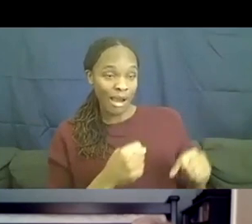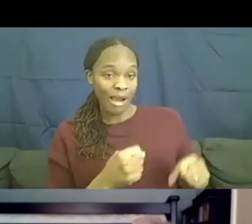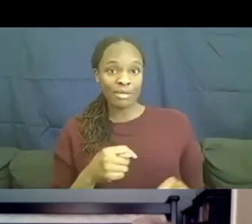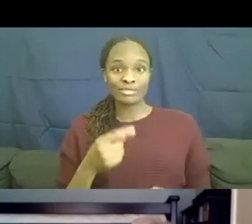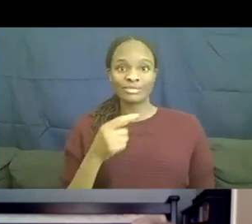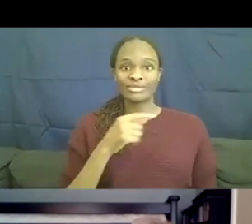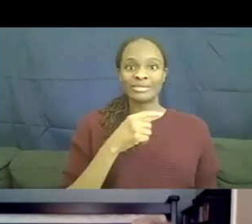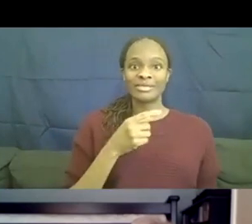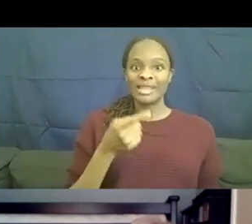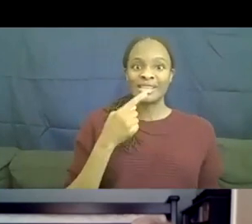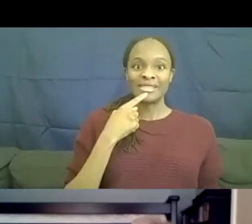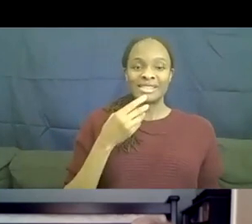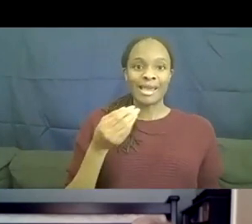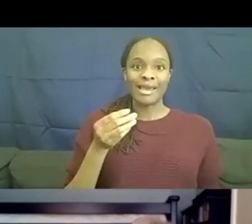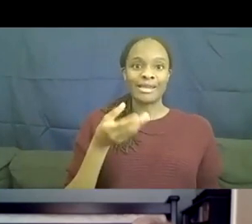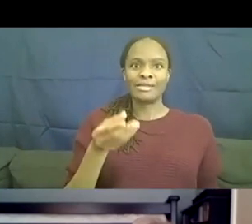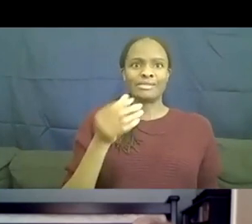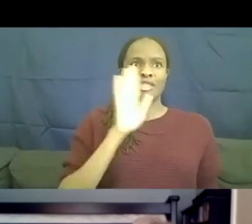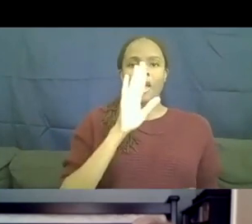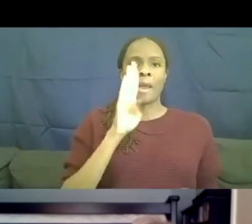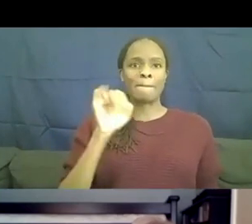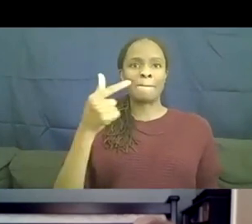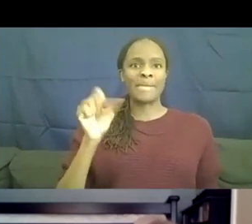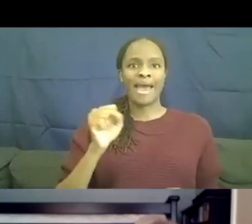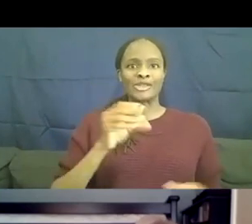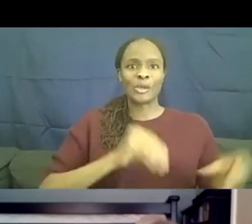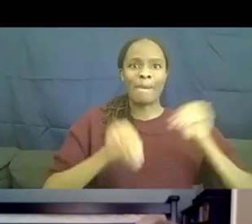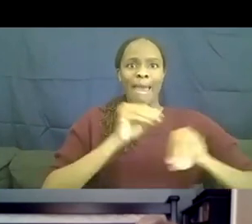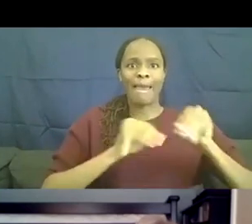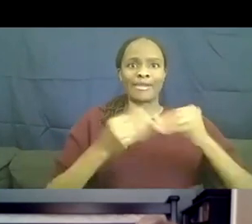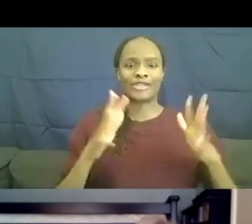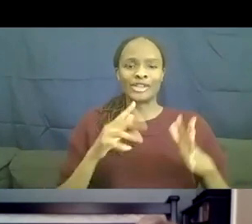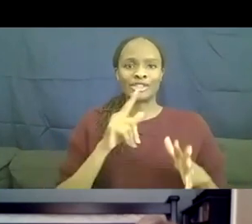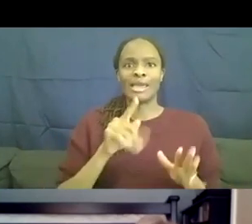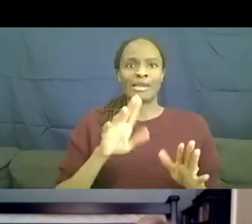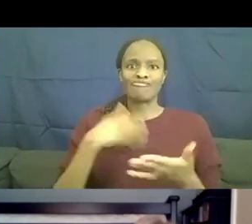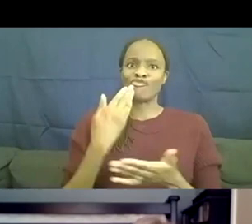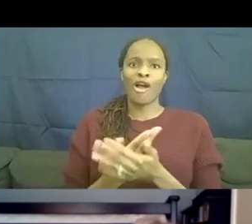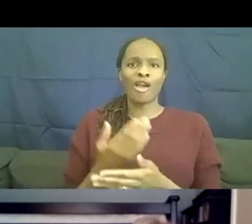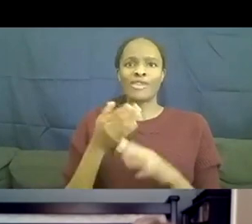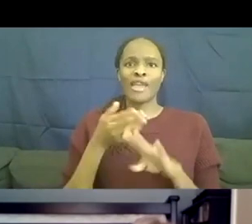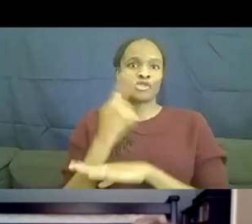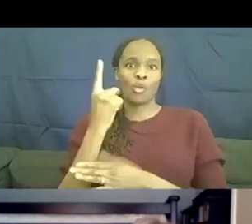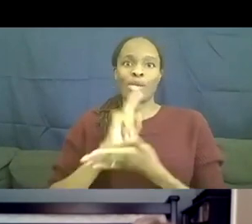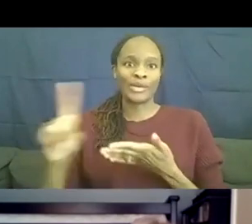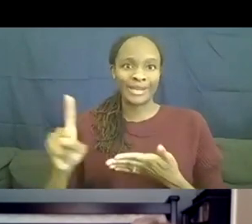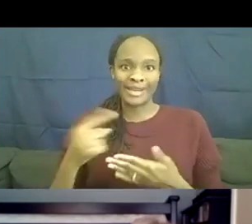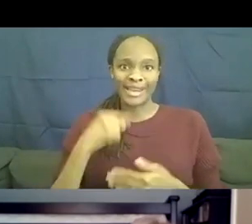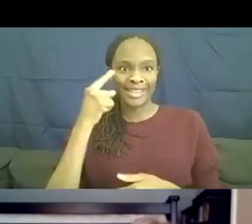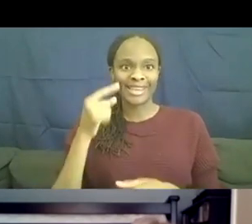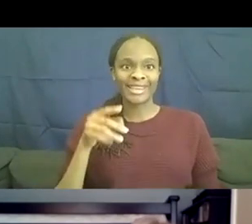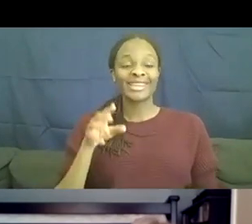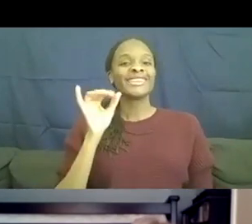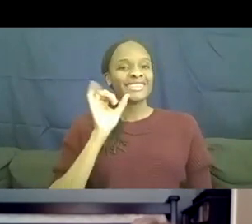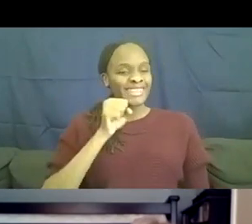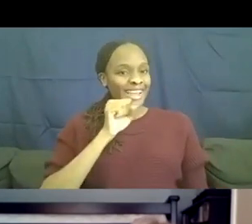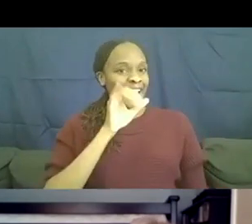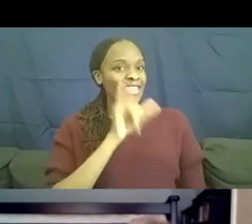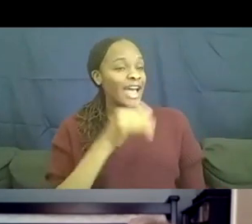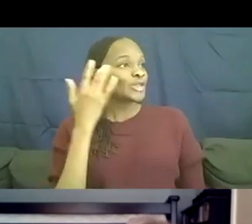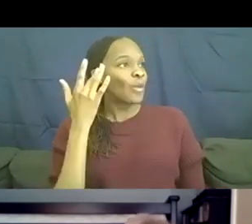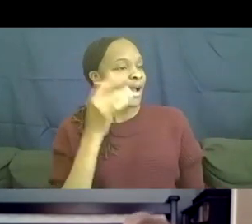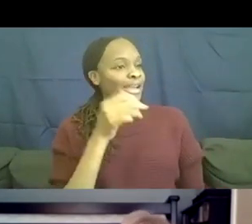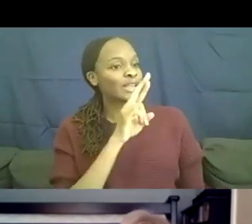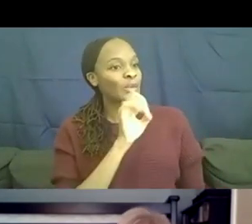I think they were going to appear within a week. Um, so we went to California. That's why this is a reality show and not a documentary